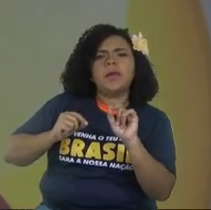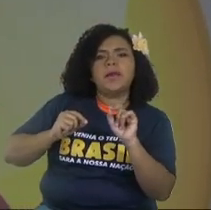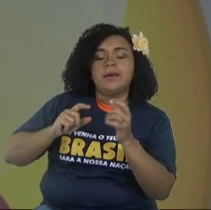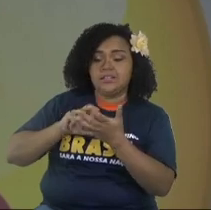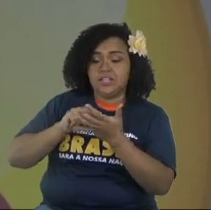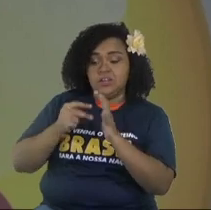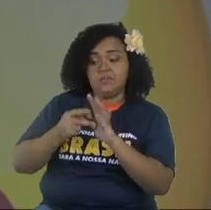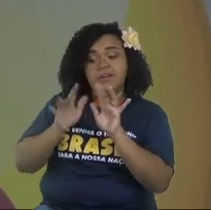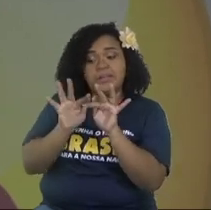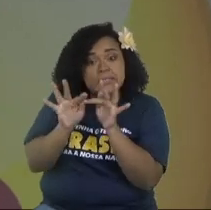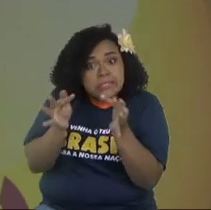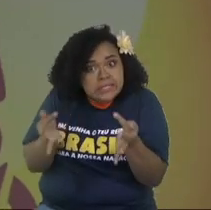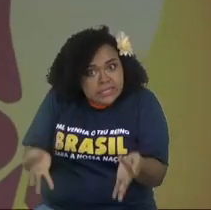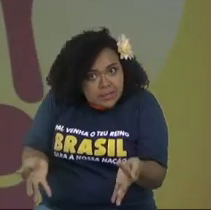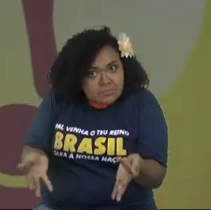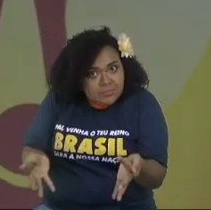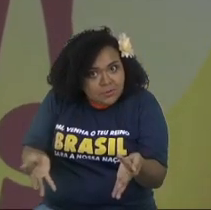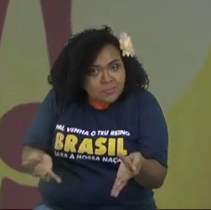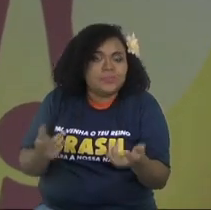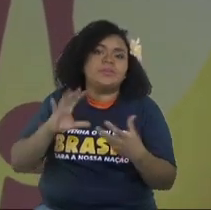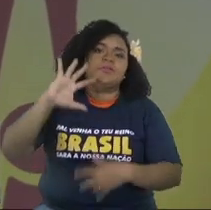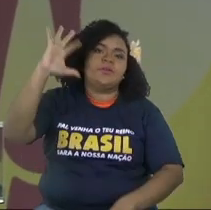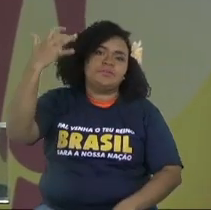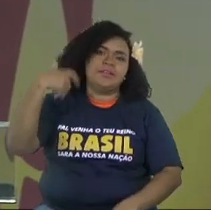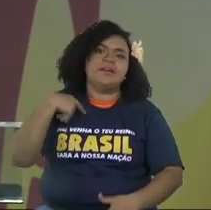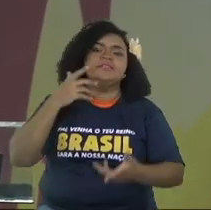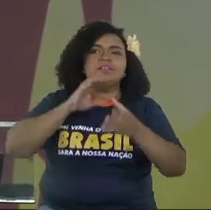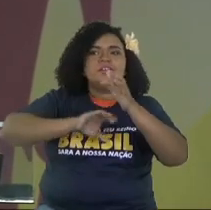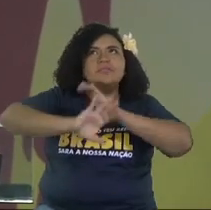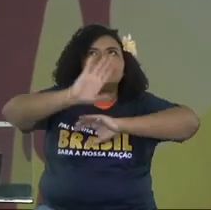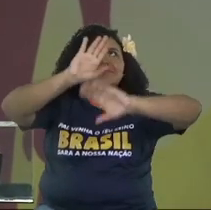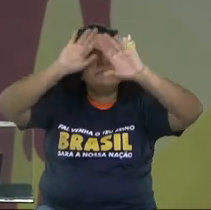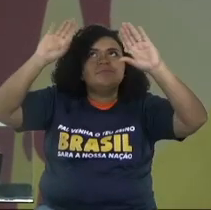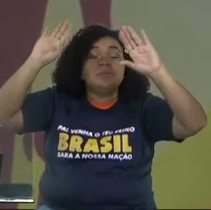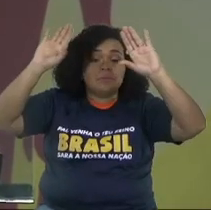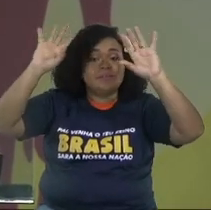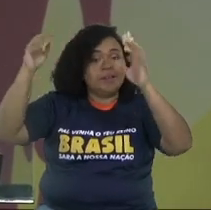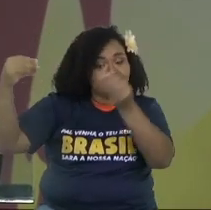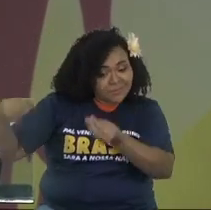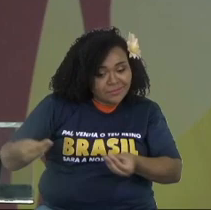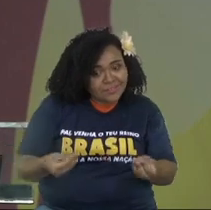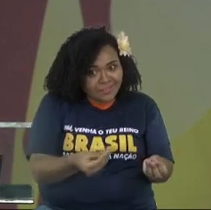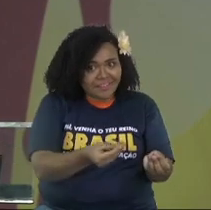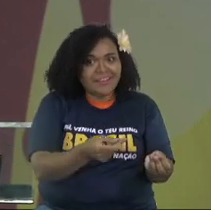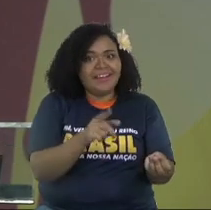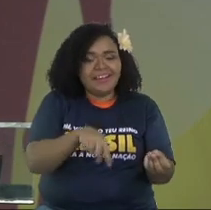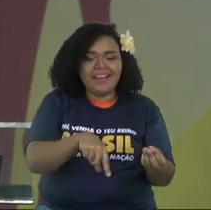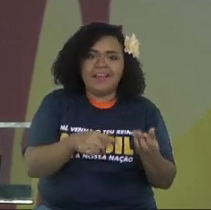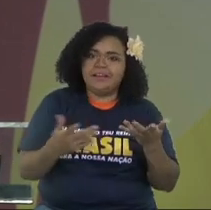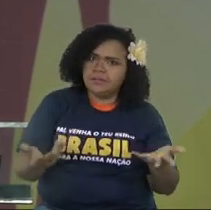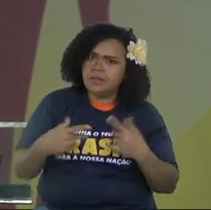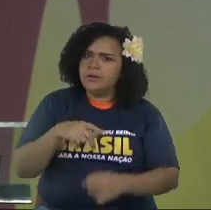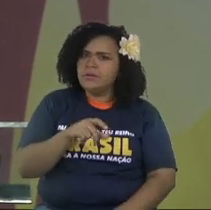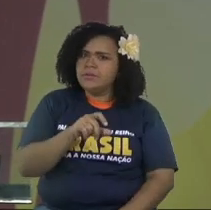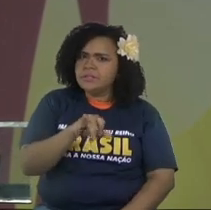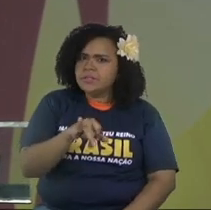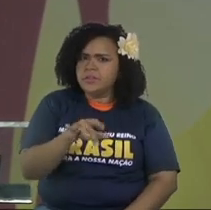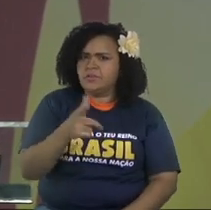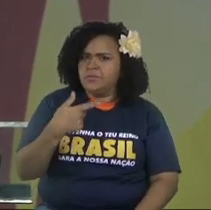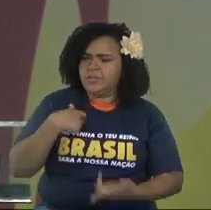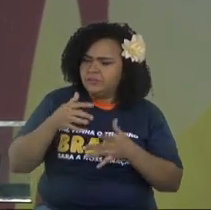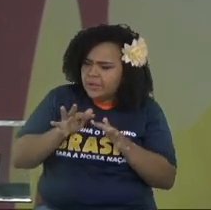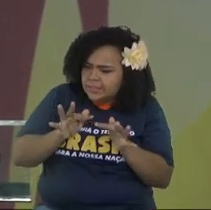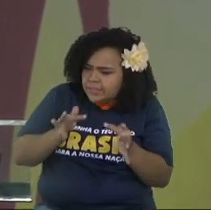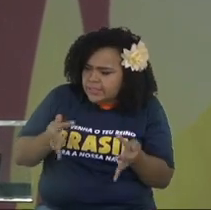because theirs is the kingdom of